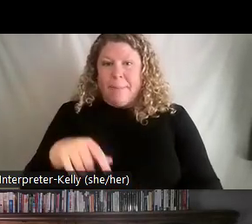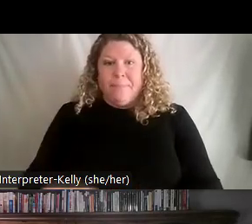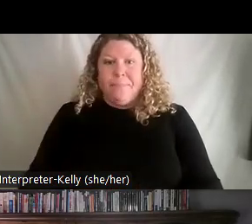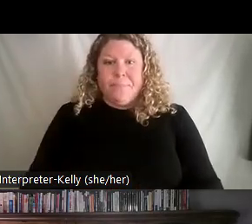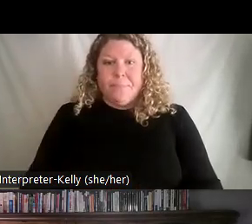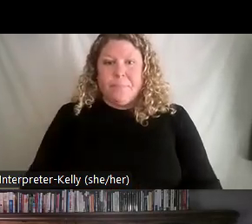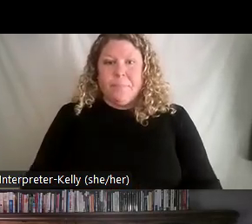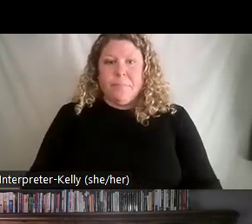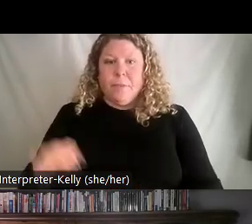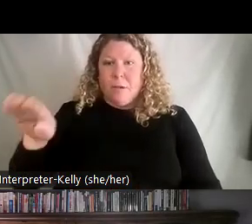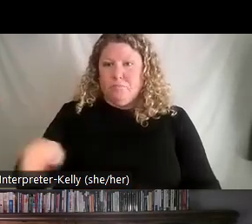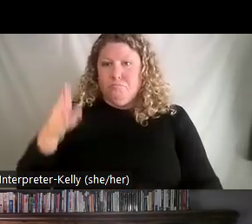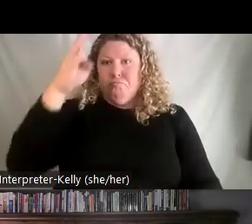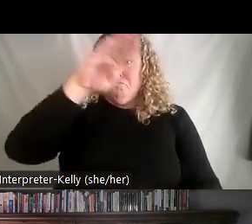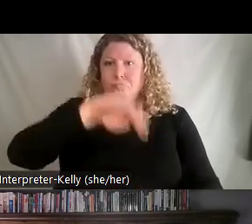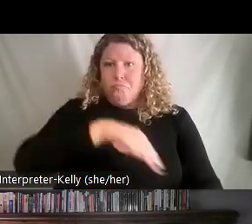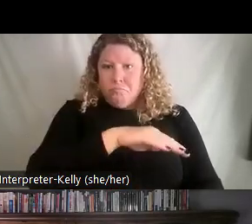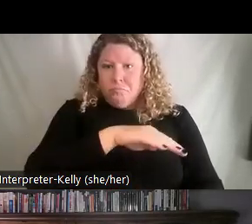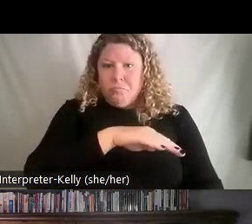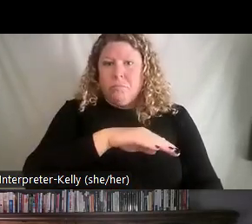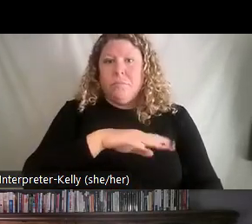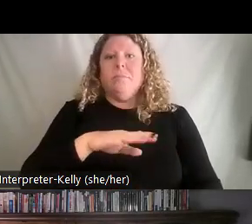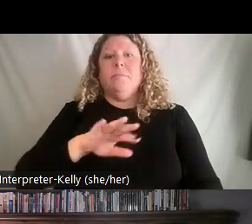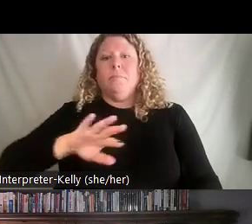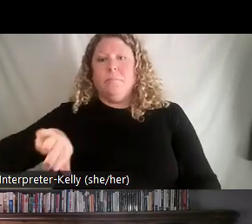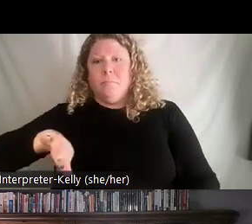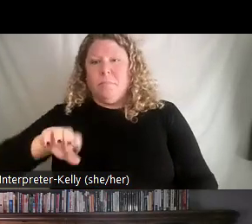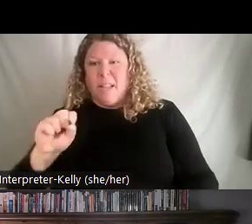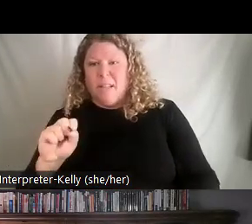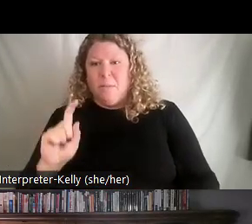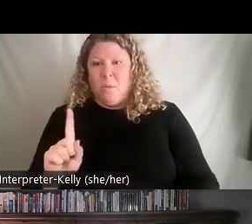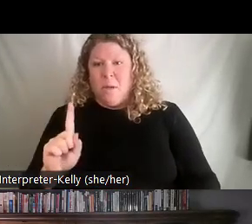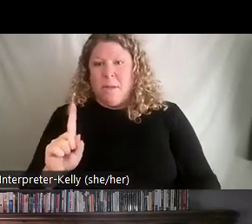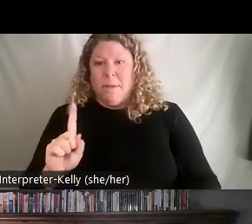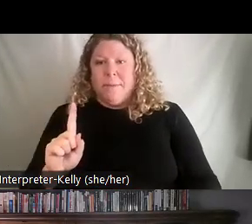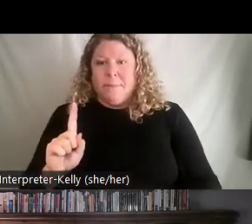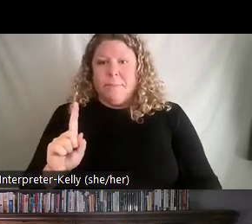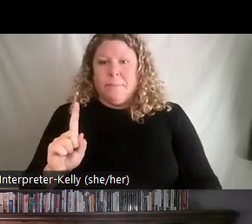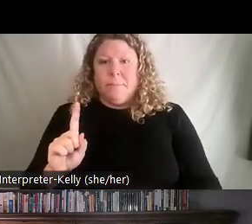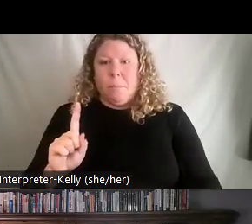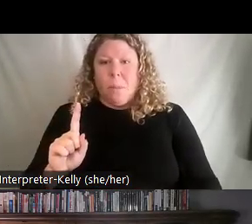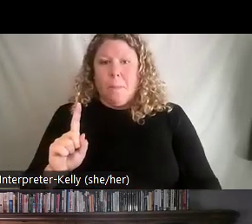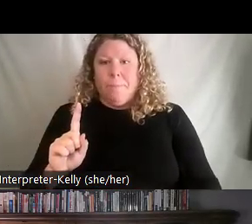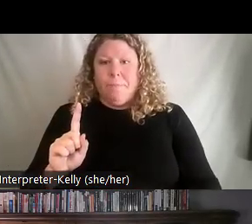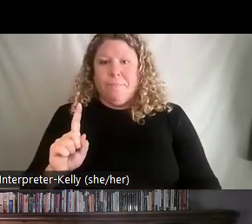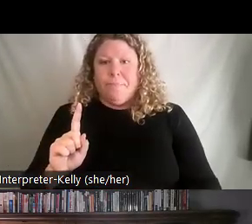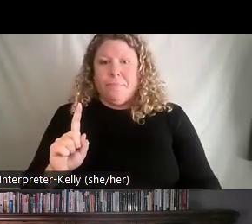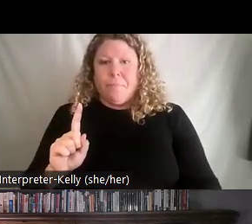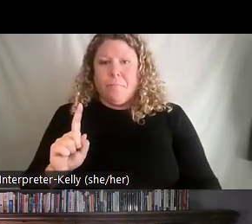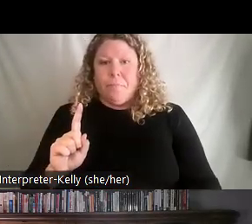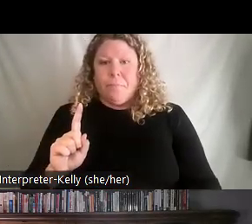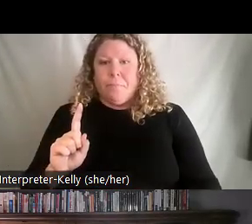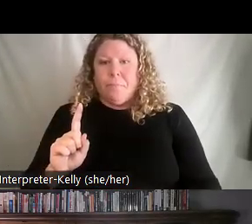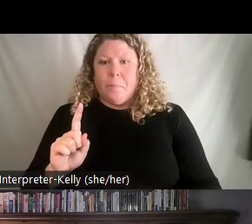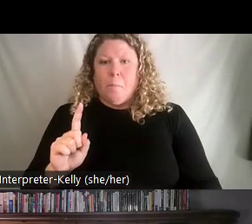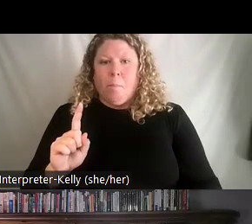think of a horseshoe diagram. So, starting in the bottom right-hand corner on the lower y-axis at the end